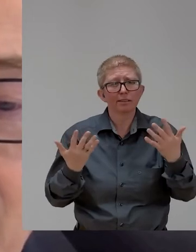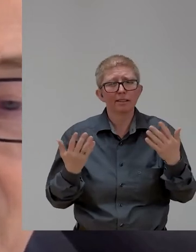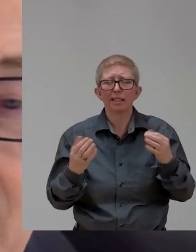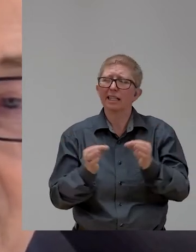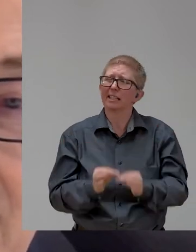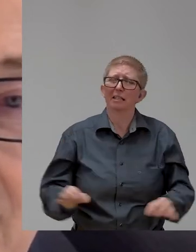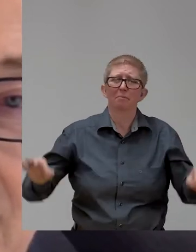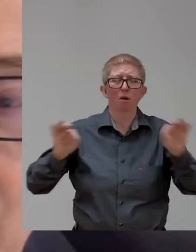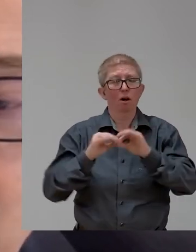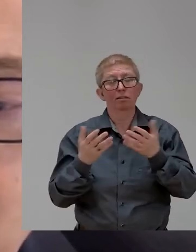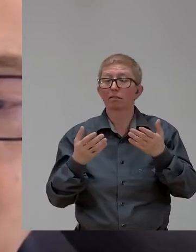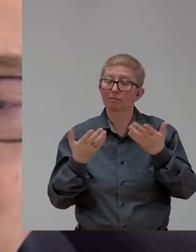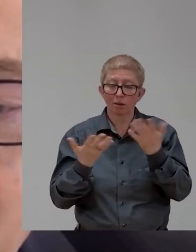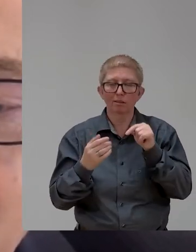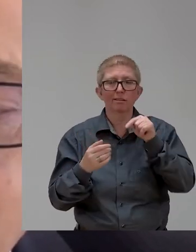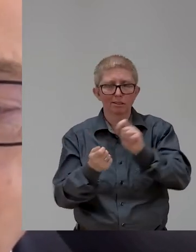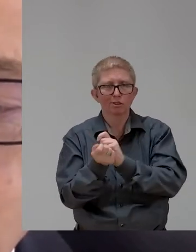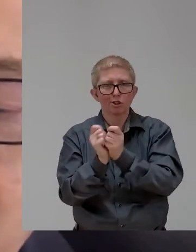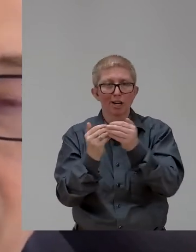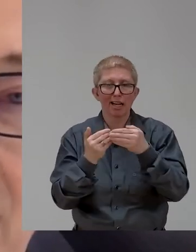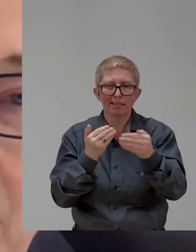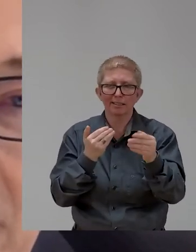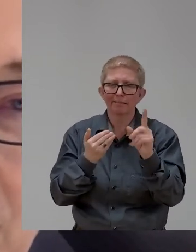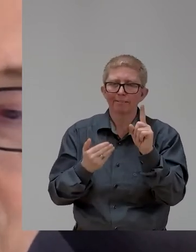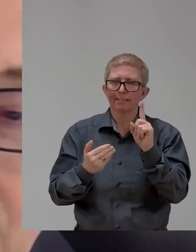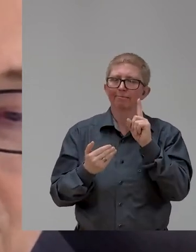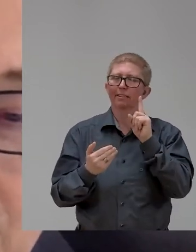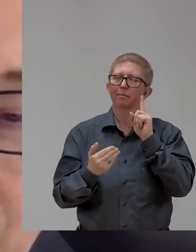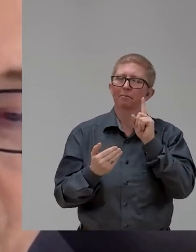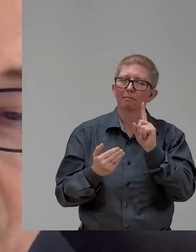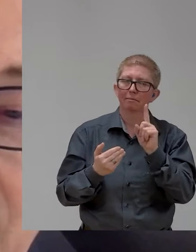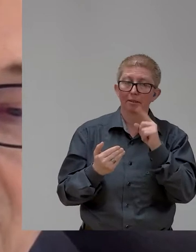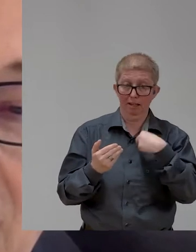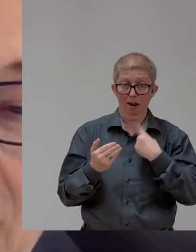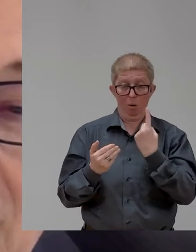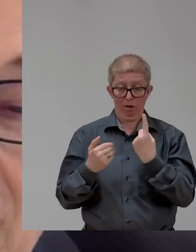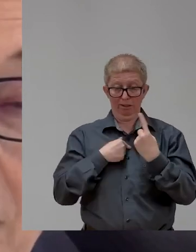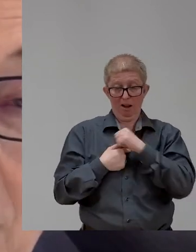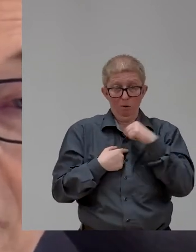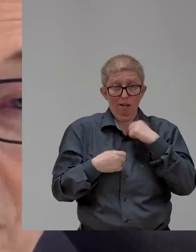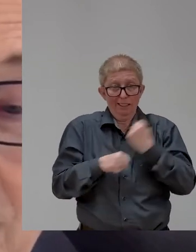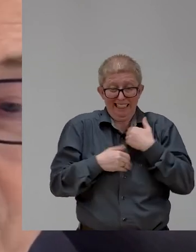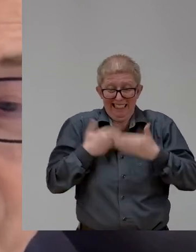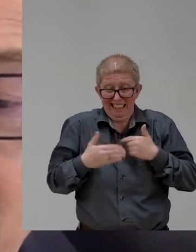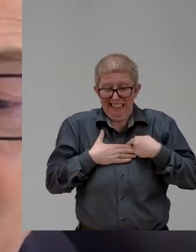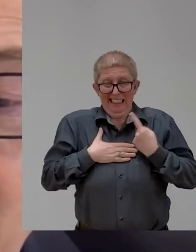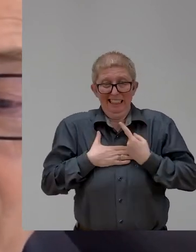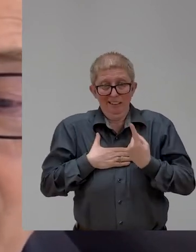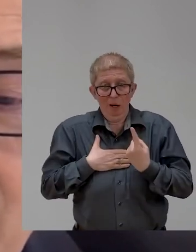But do not try to do anything by your own. Have your mission,